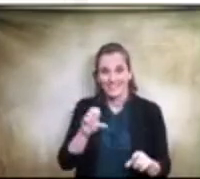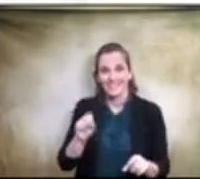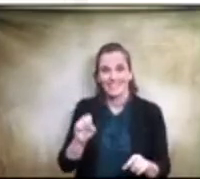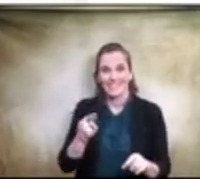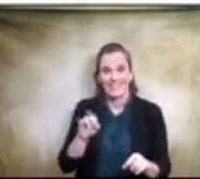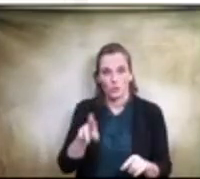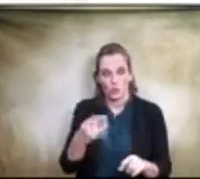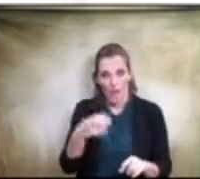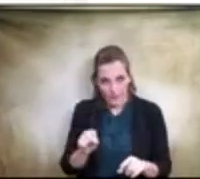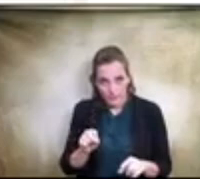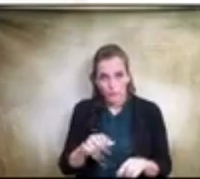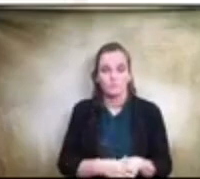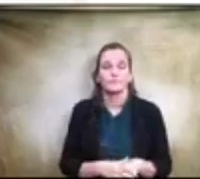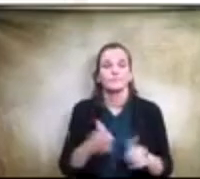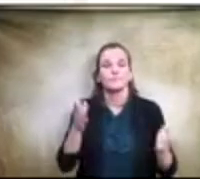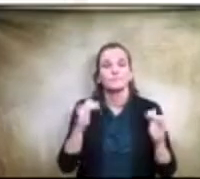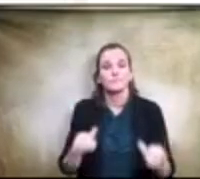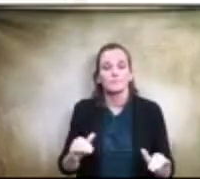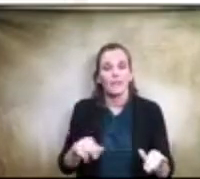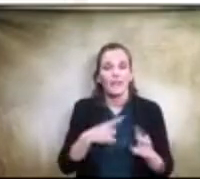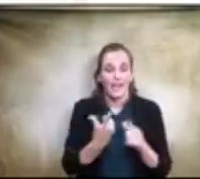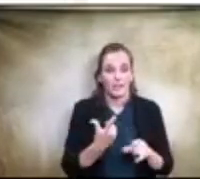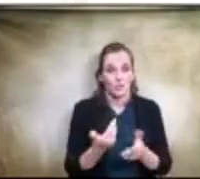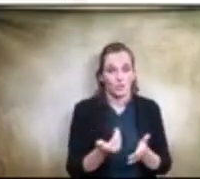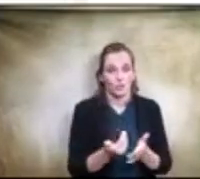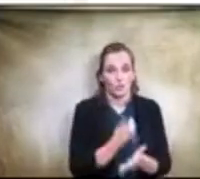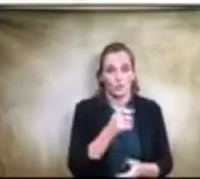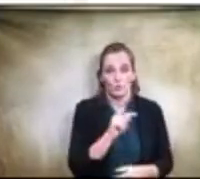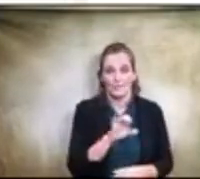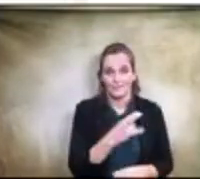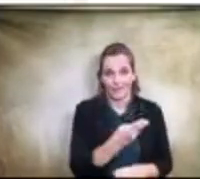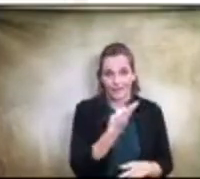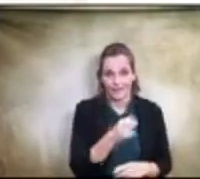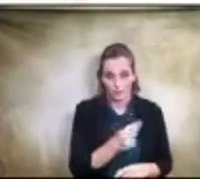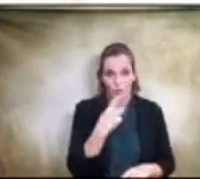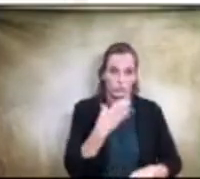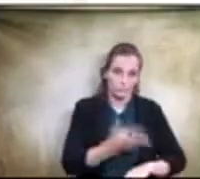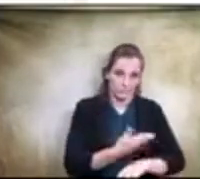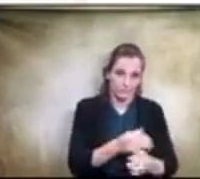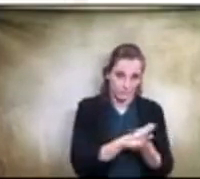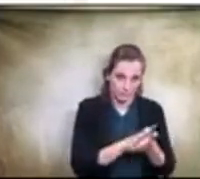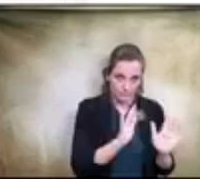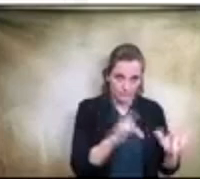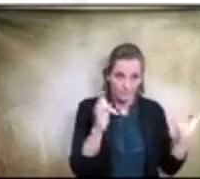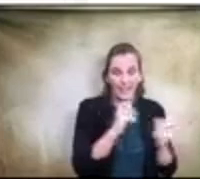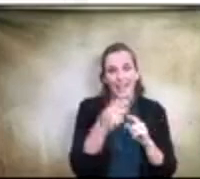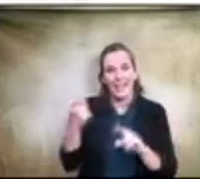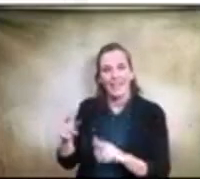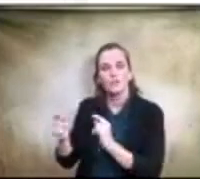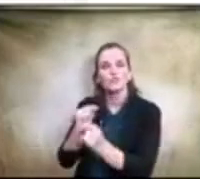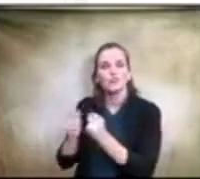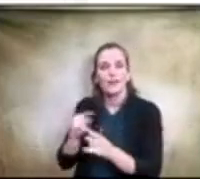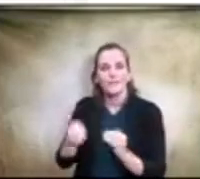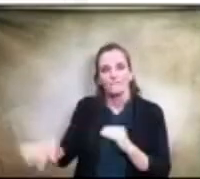softball complex for New Tech High School, and then a refresh of our track and field, which is budgeted at